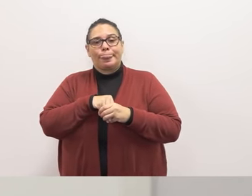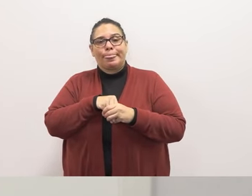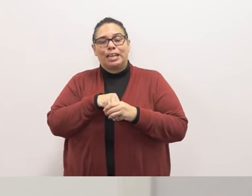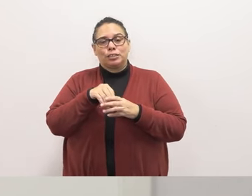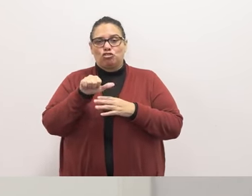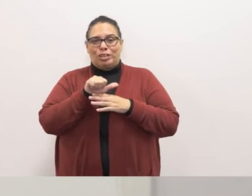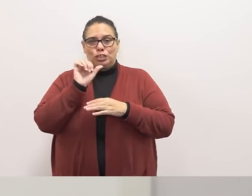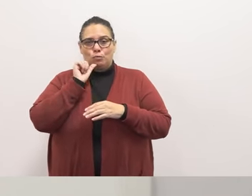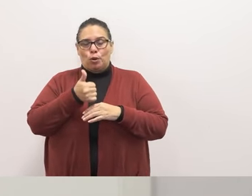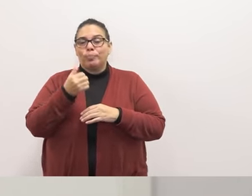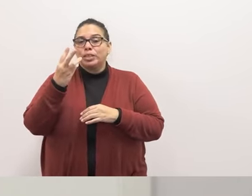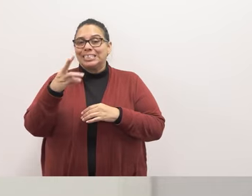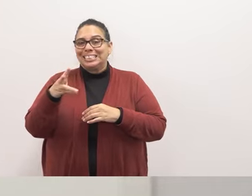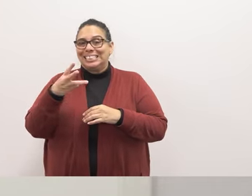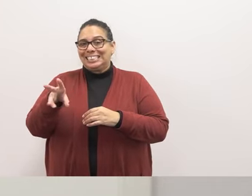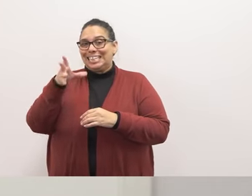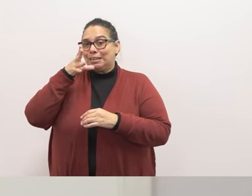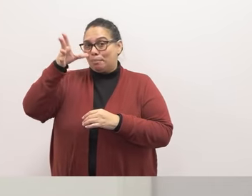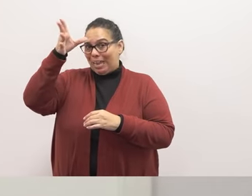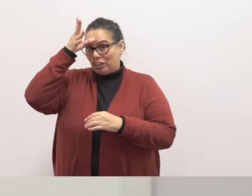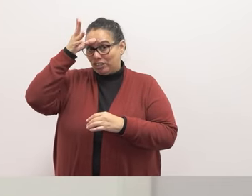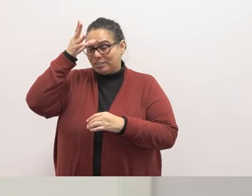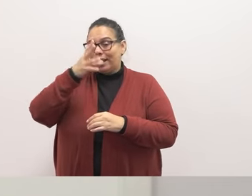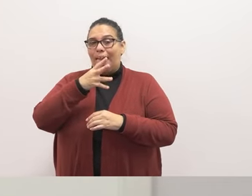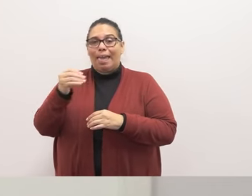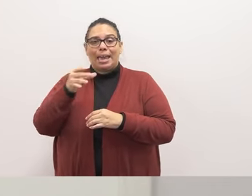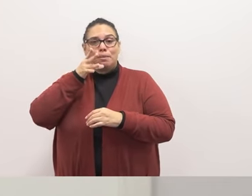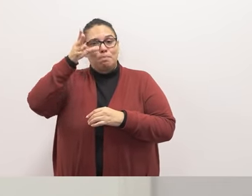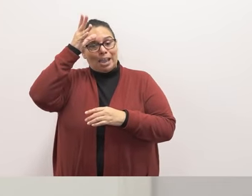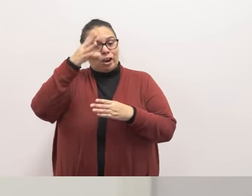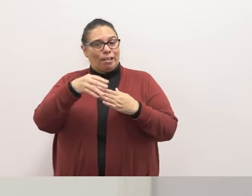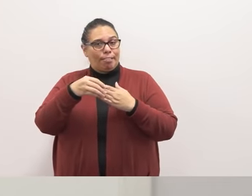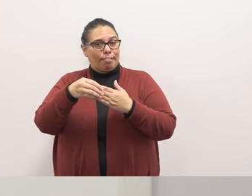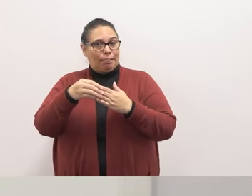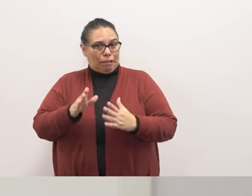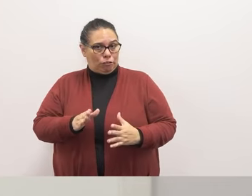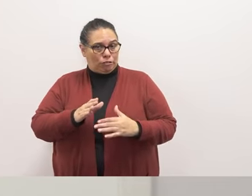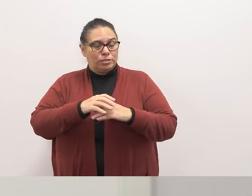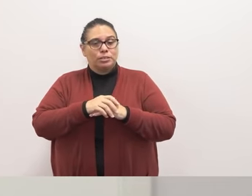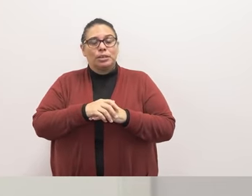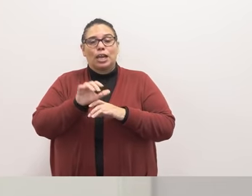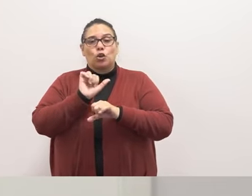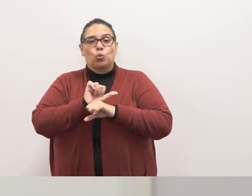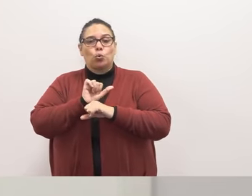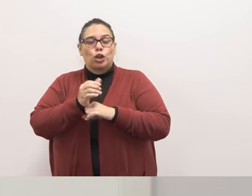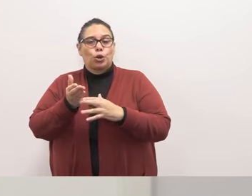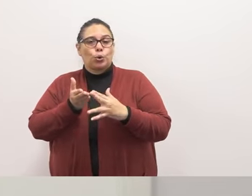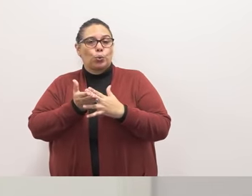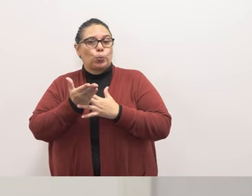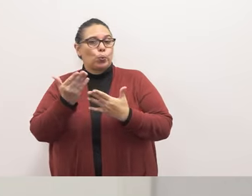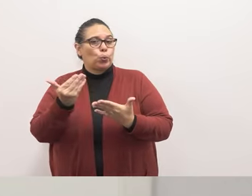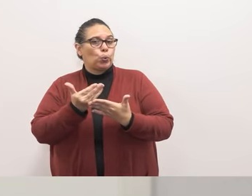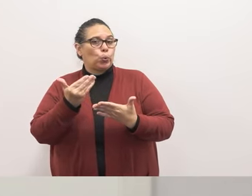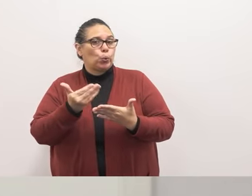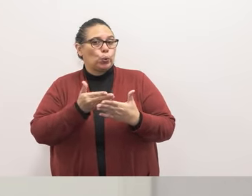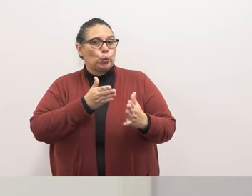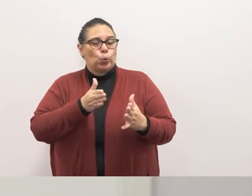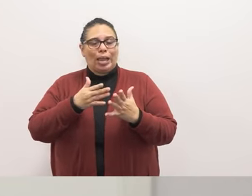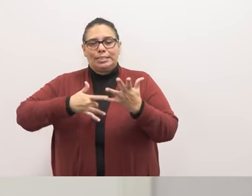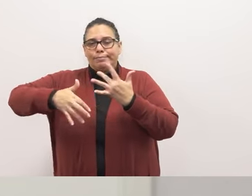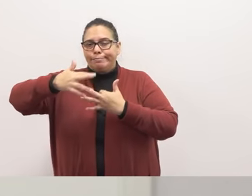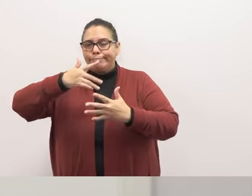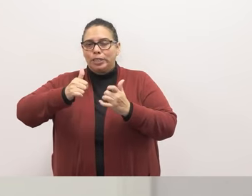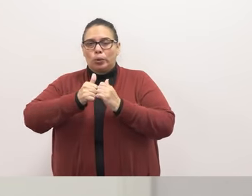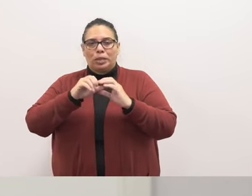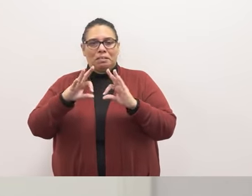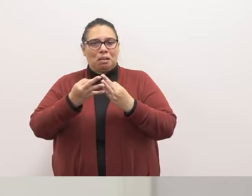training tomorrow 16 parents and parent leaders who are participating and working through new ways to engage with families and